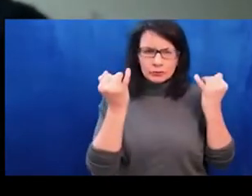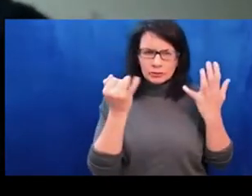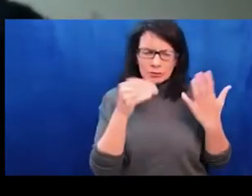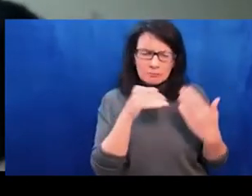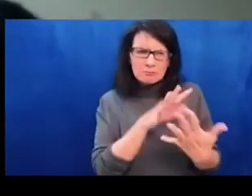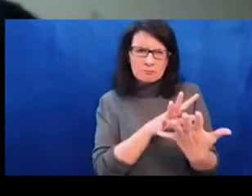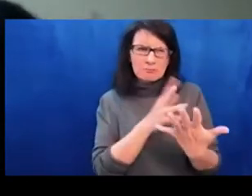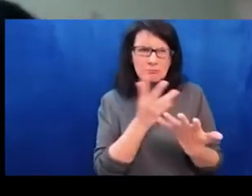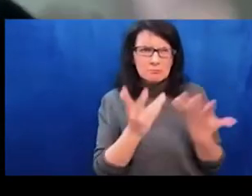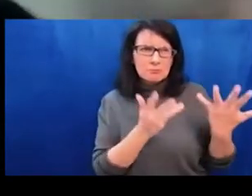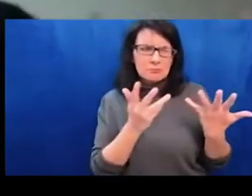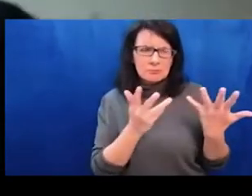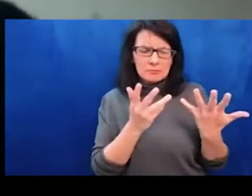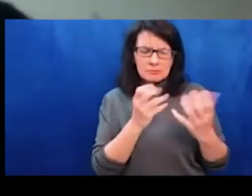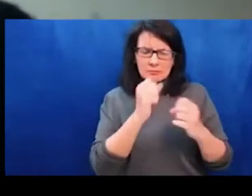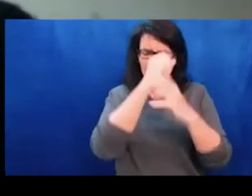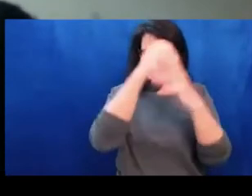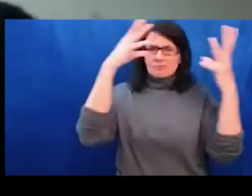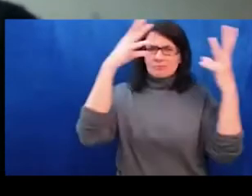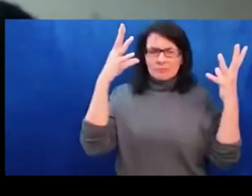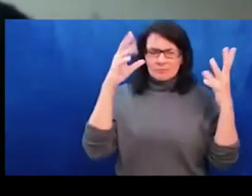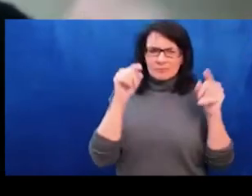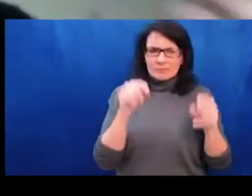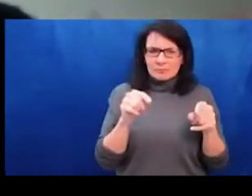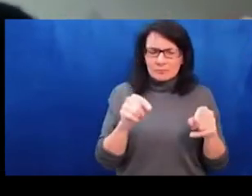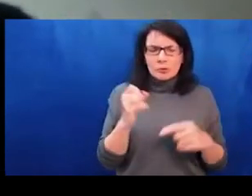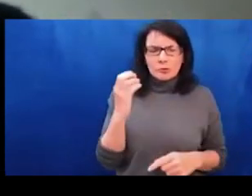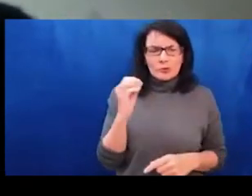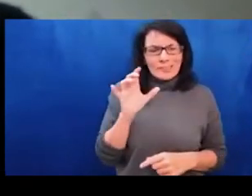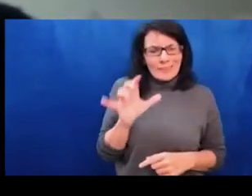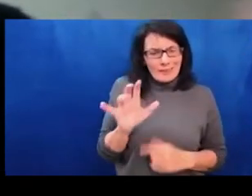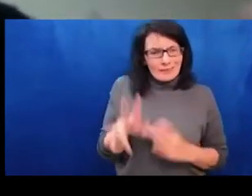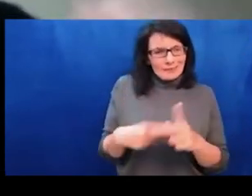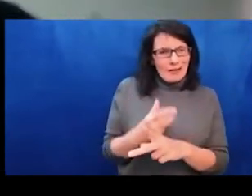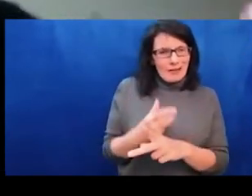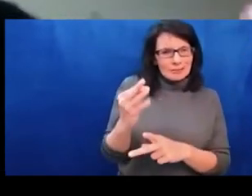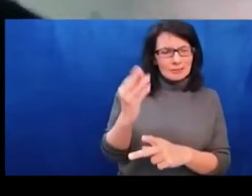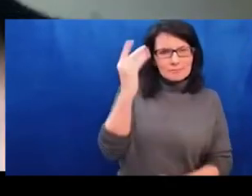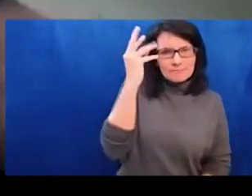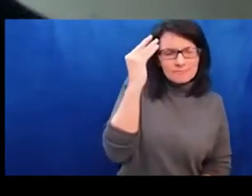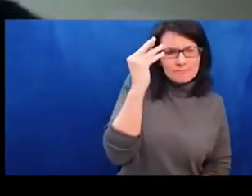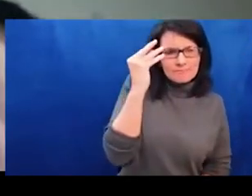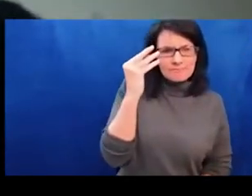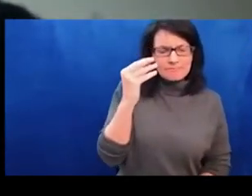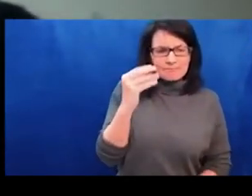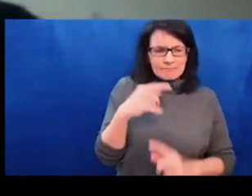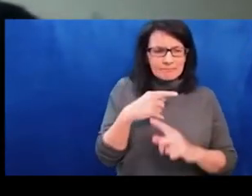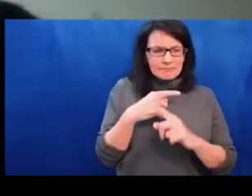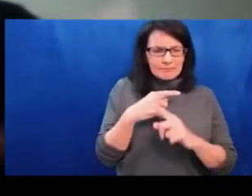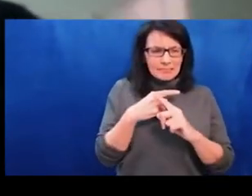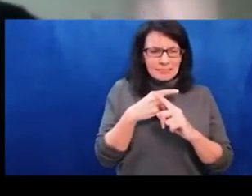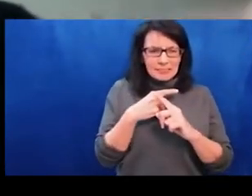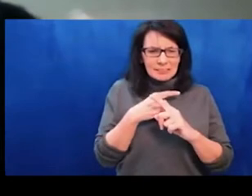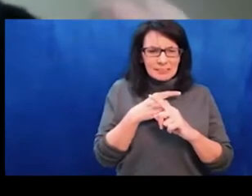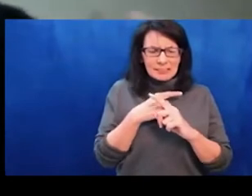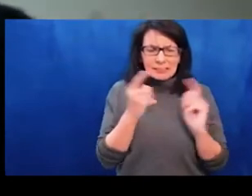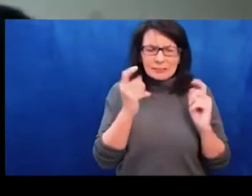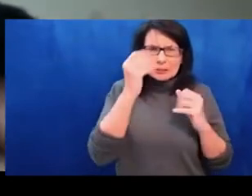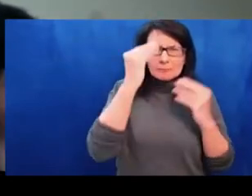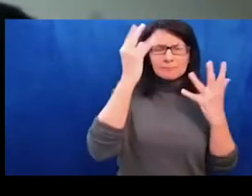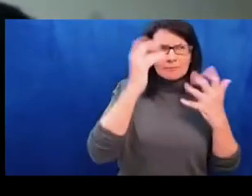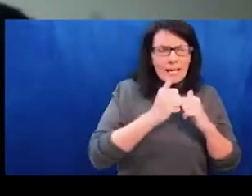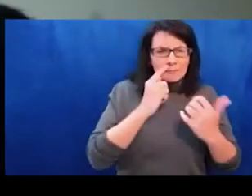political structures and large scale alliances like NATO are struggling to kind of